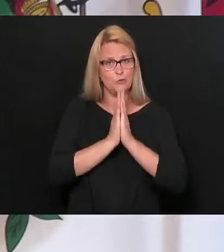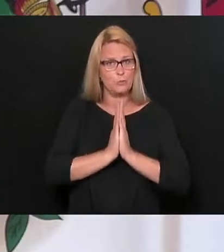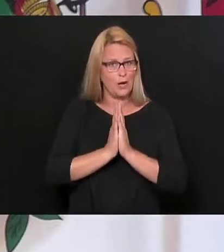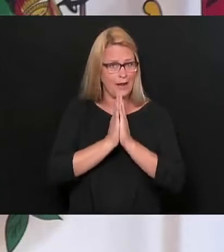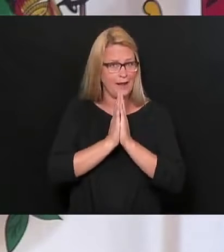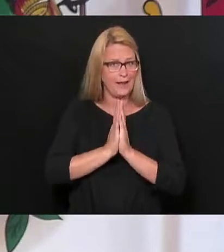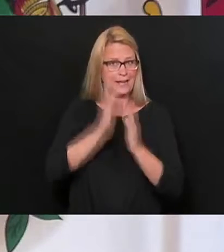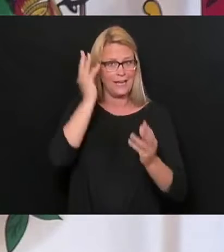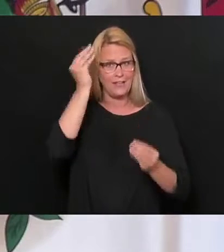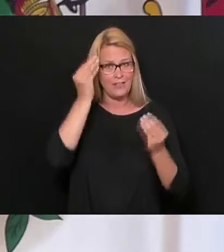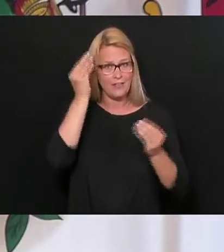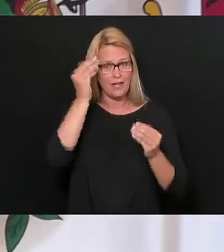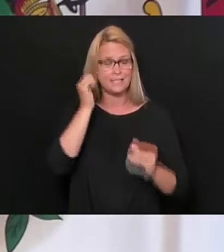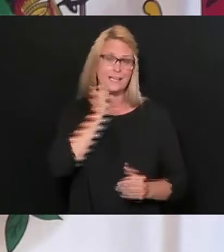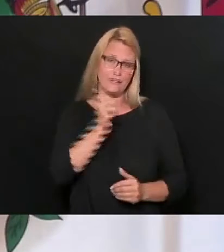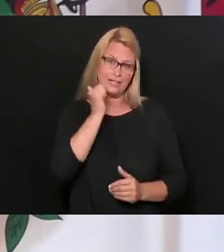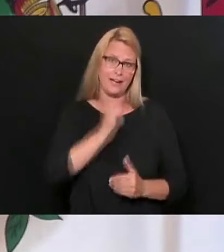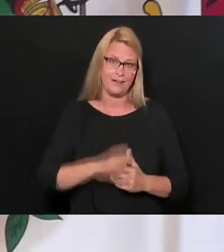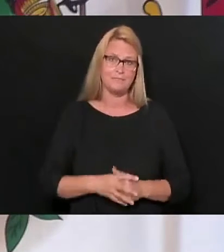your thoughts every day.